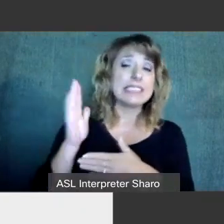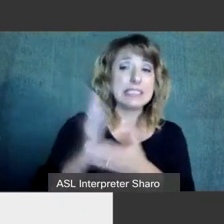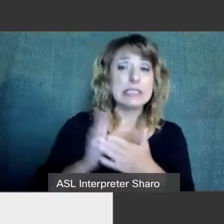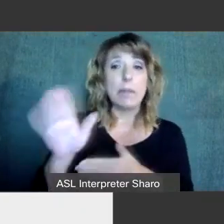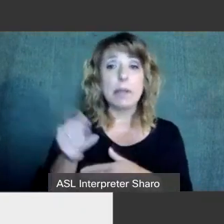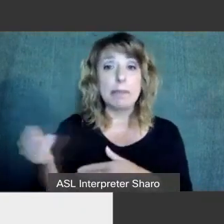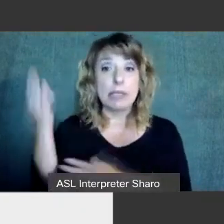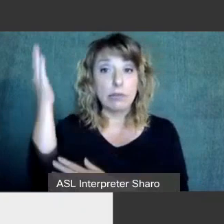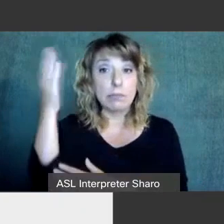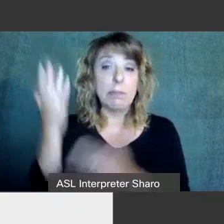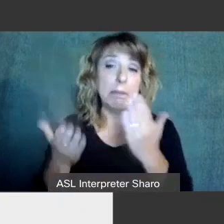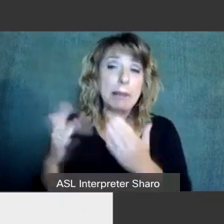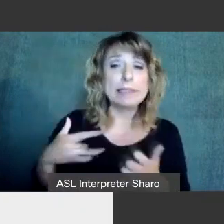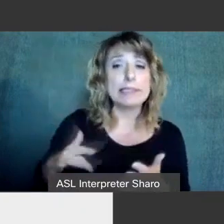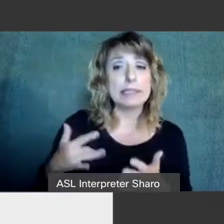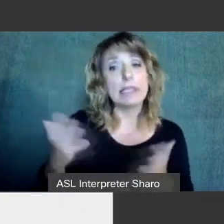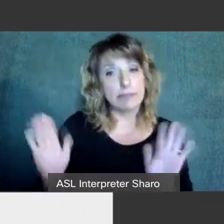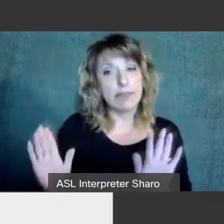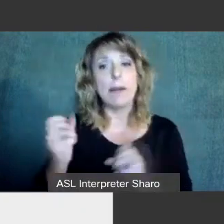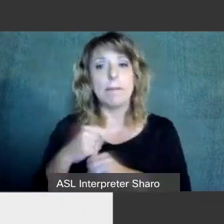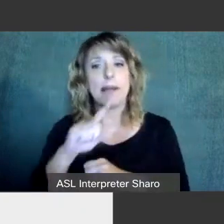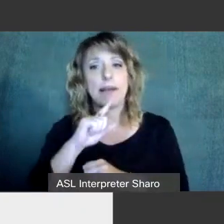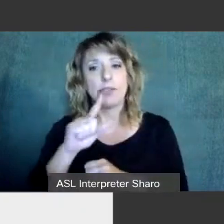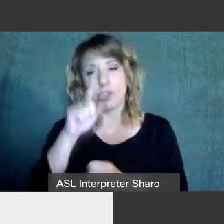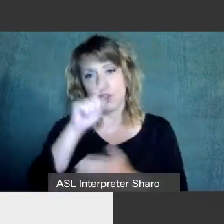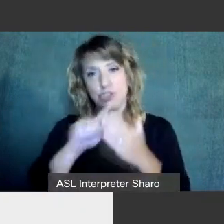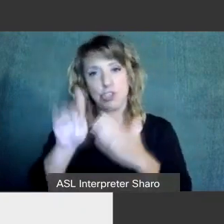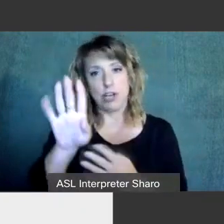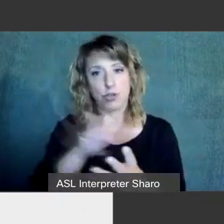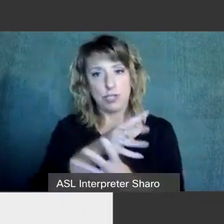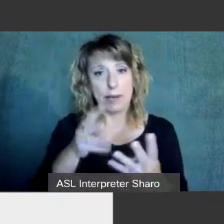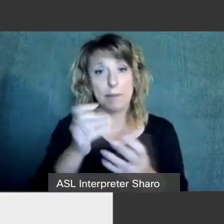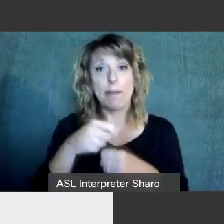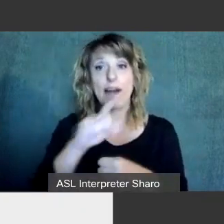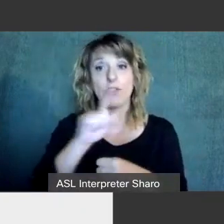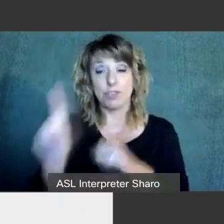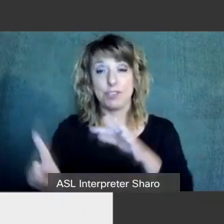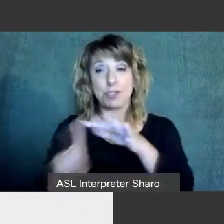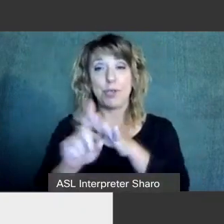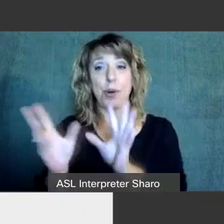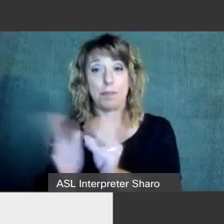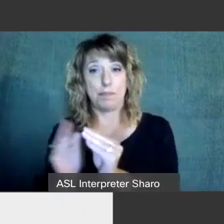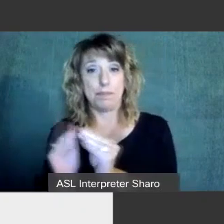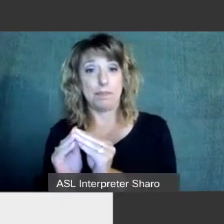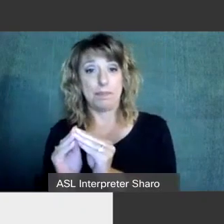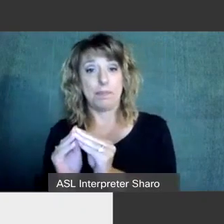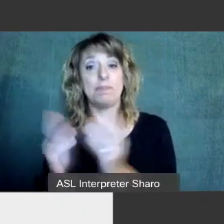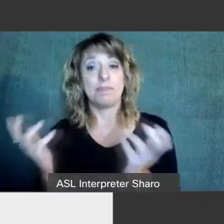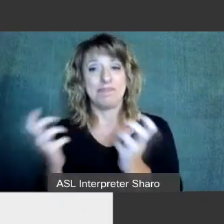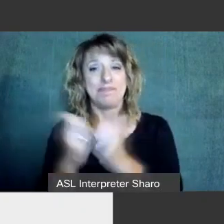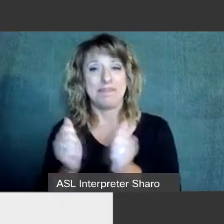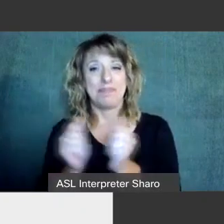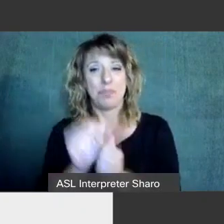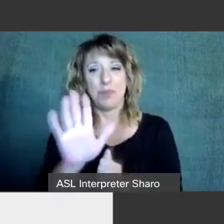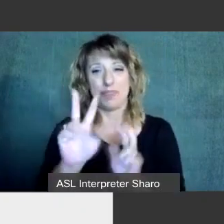people. Please be sure to check the schedule to make sure that you are attending a session that is suitable for